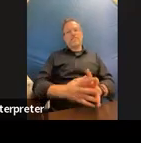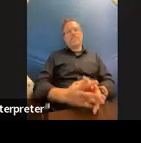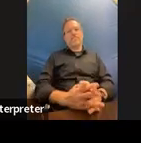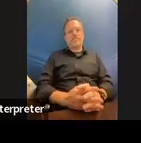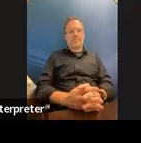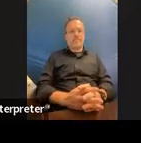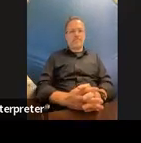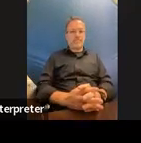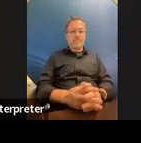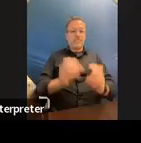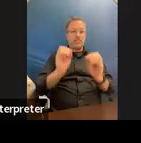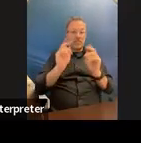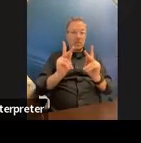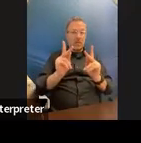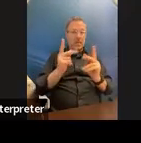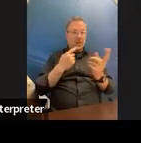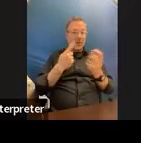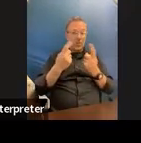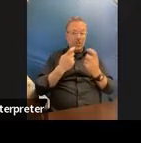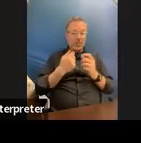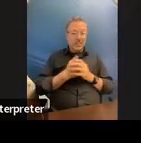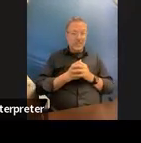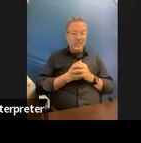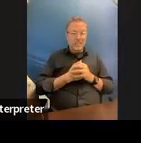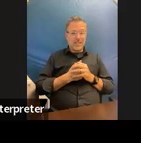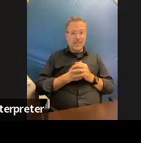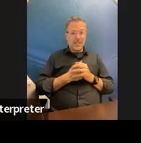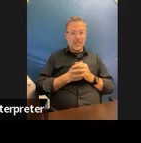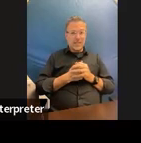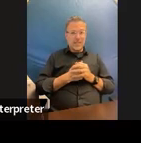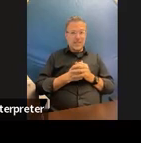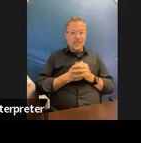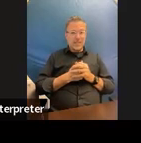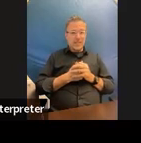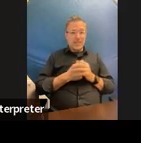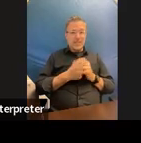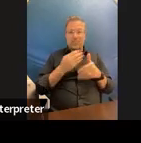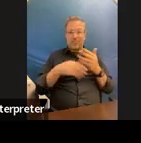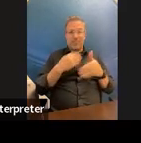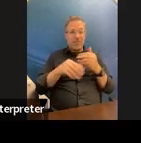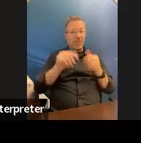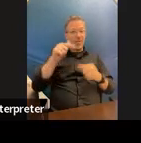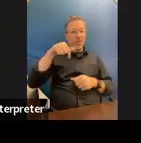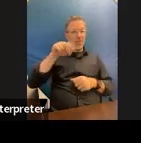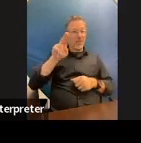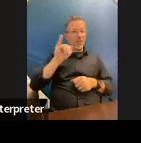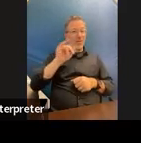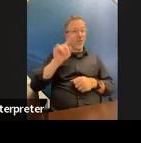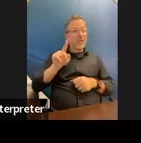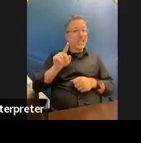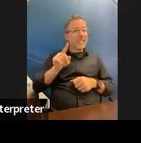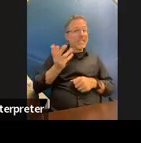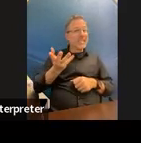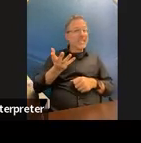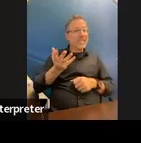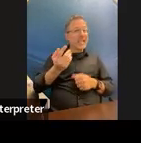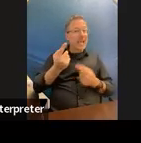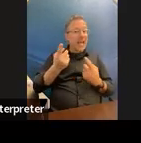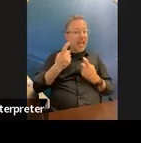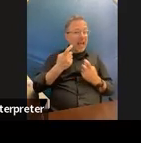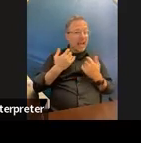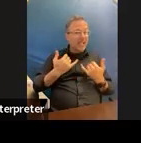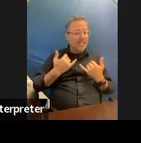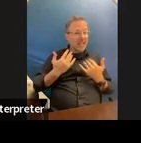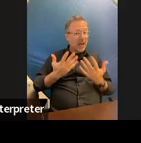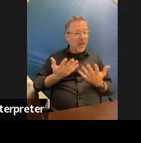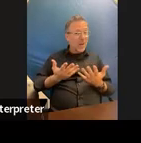all right any questions questions we're moving on to a quiz so ask your questions now the